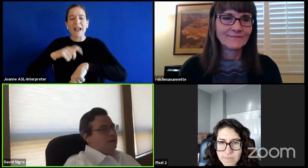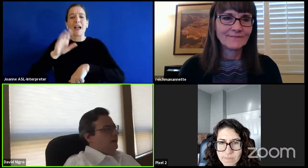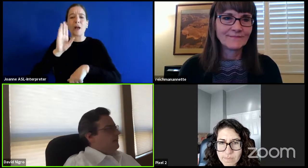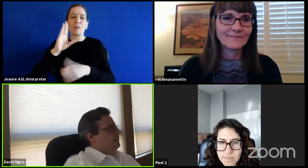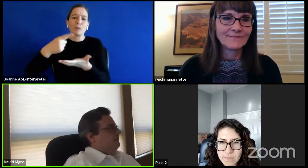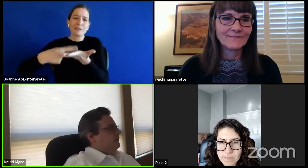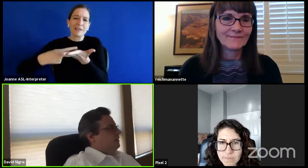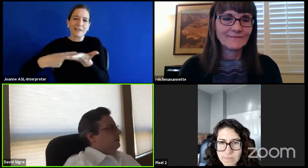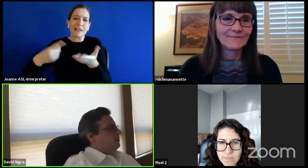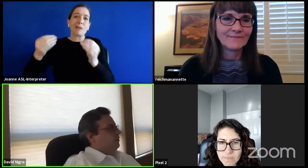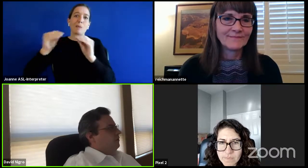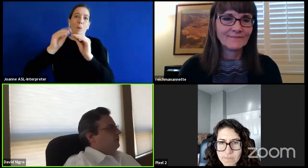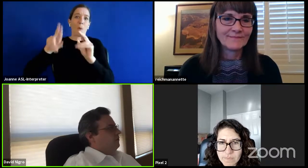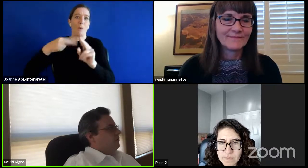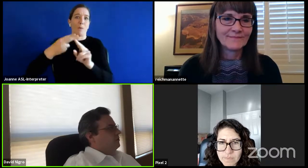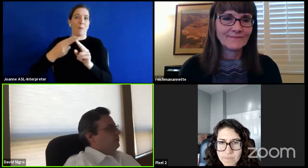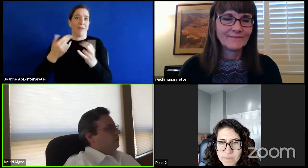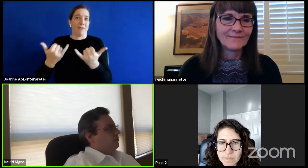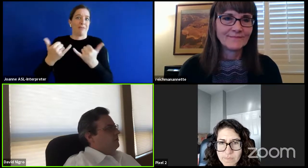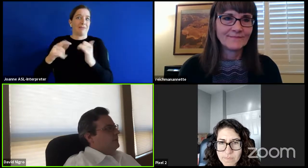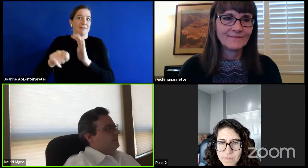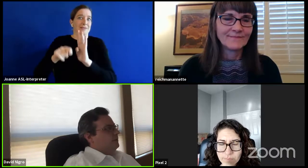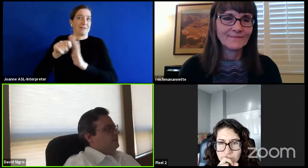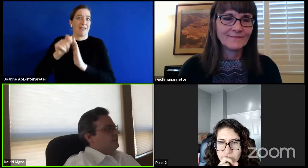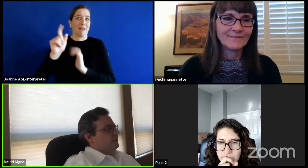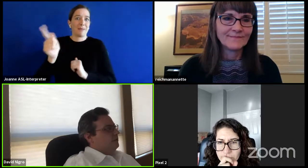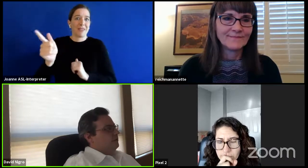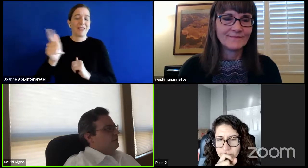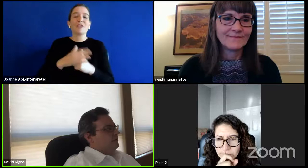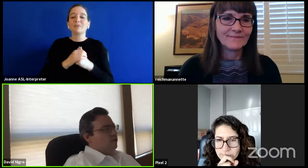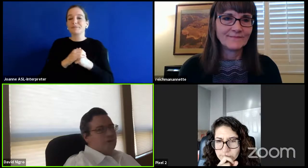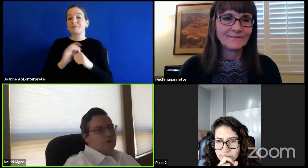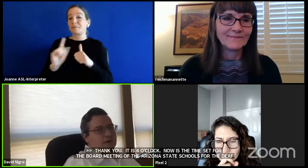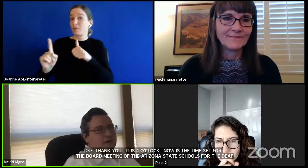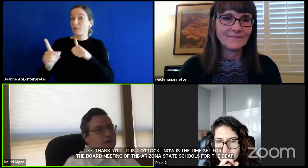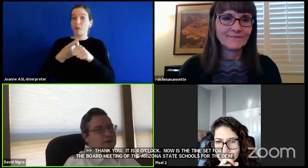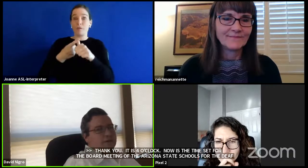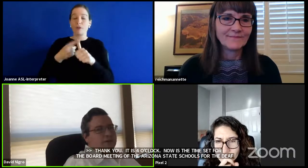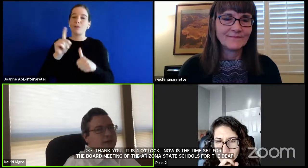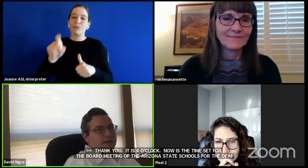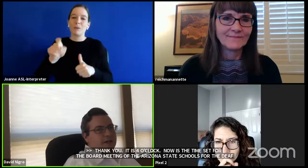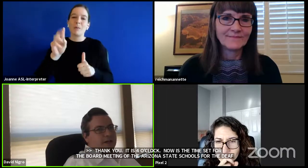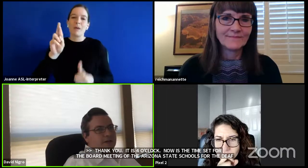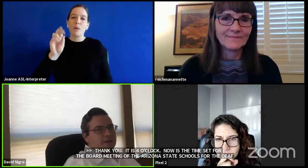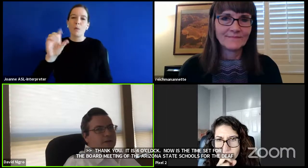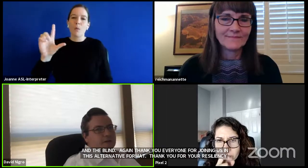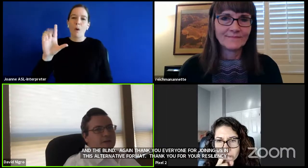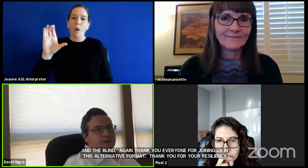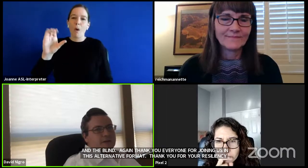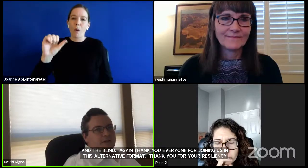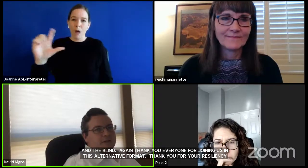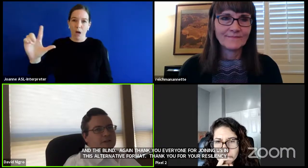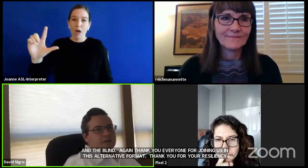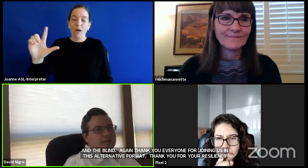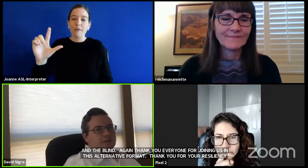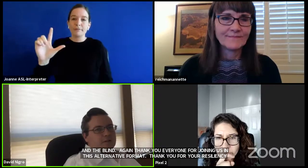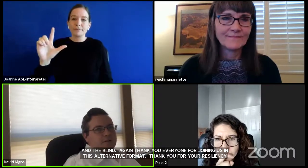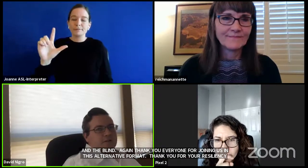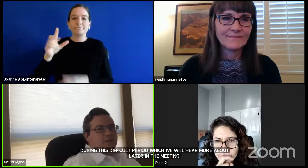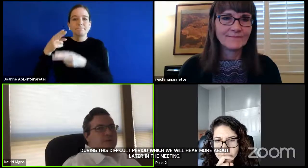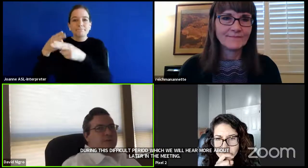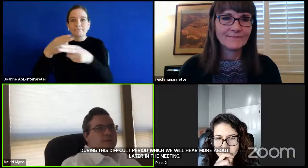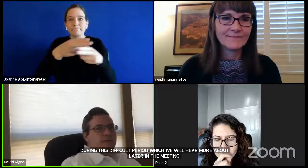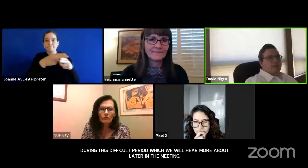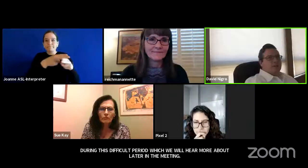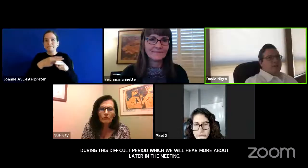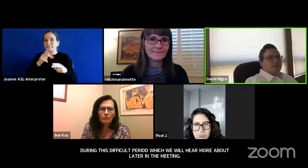so the first order of business is to do the roll call and for that i will cede the floor